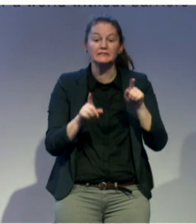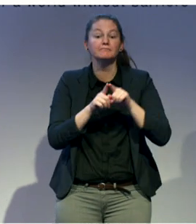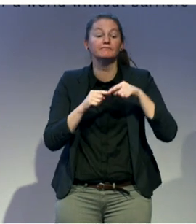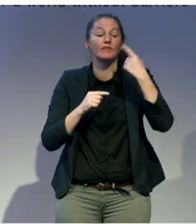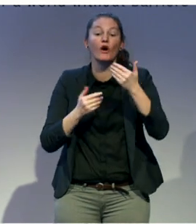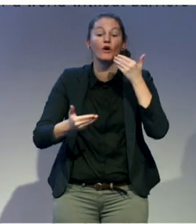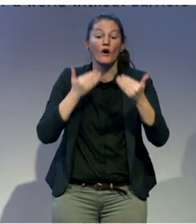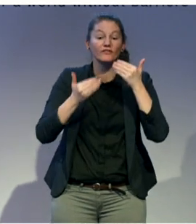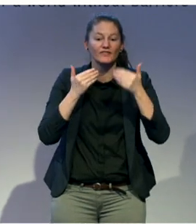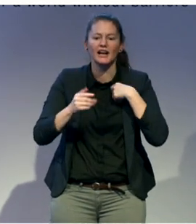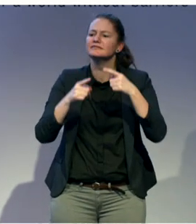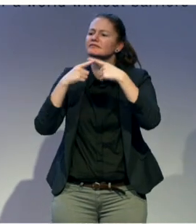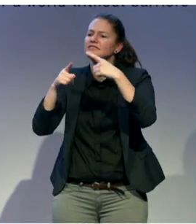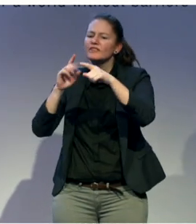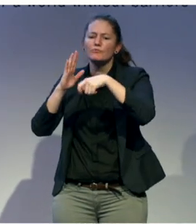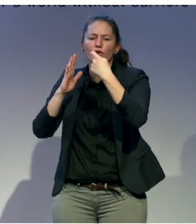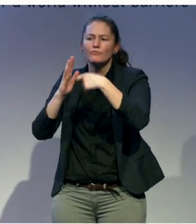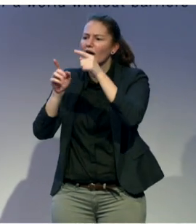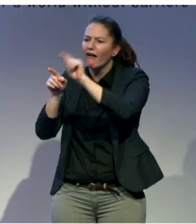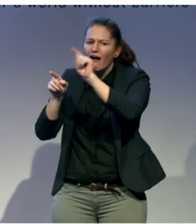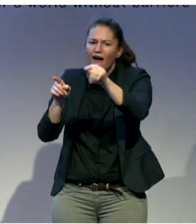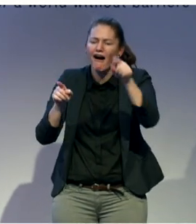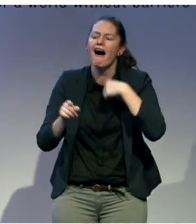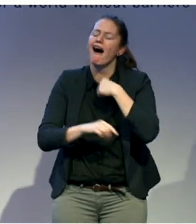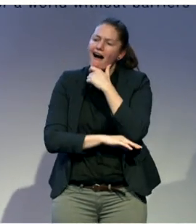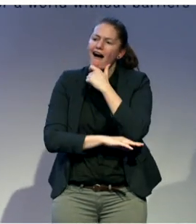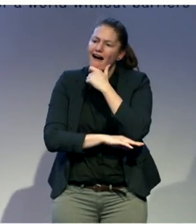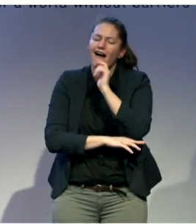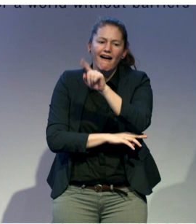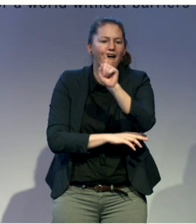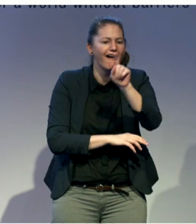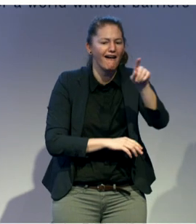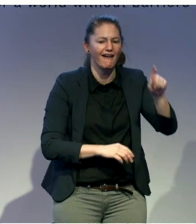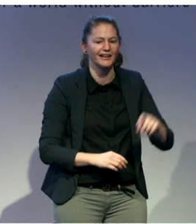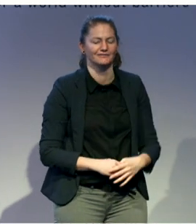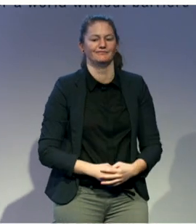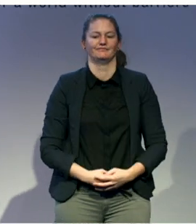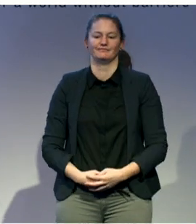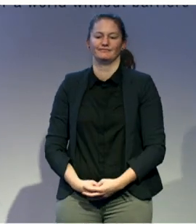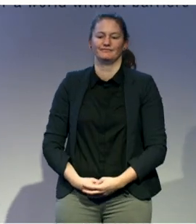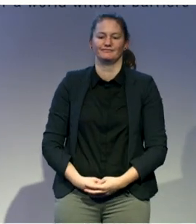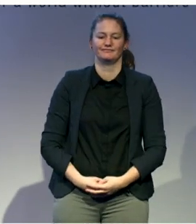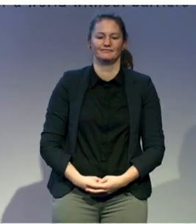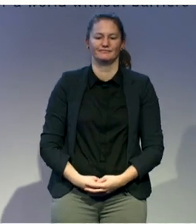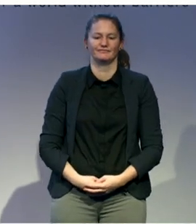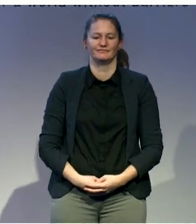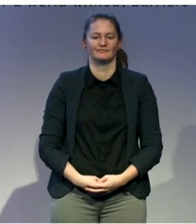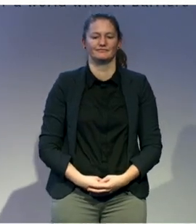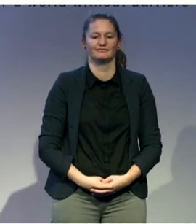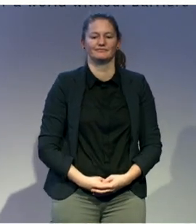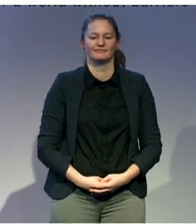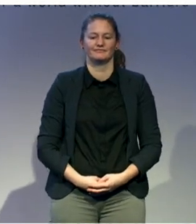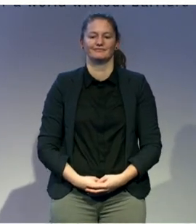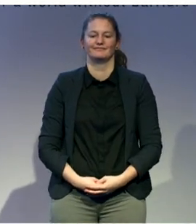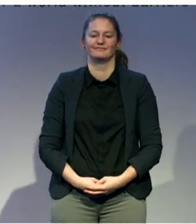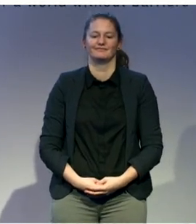didn't propose our projects as potential award winners because we're still very new to this area.